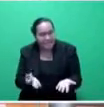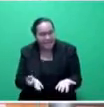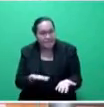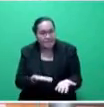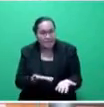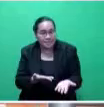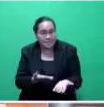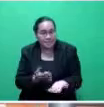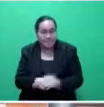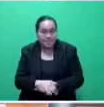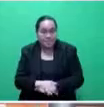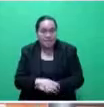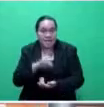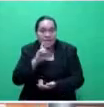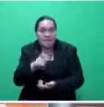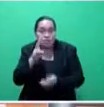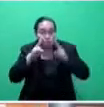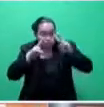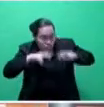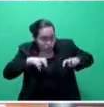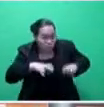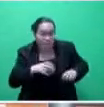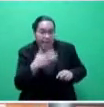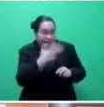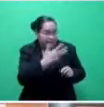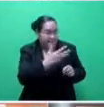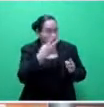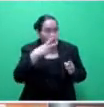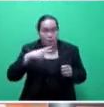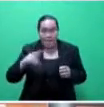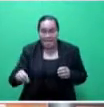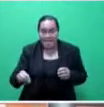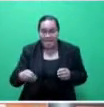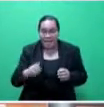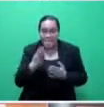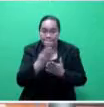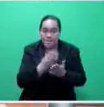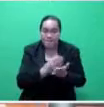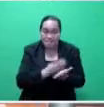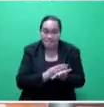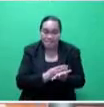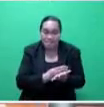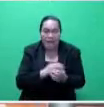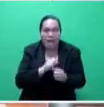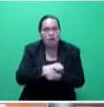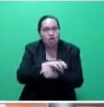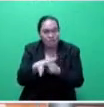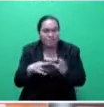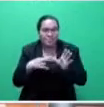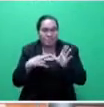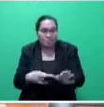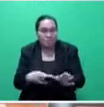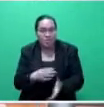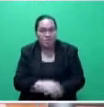if he looks at the 1920 budget and the 1920 COVID budget response,